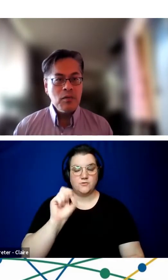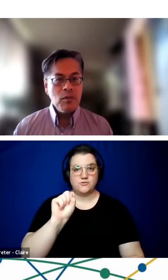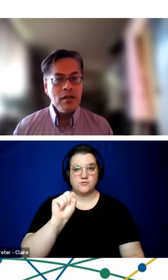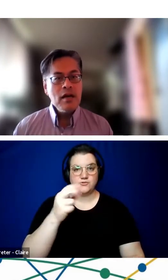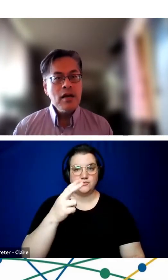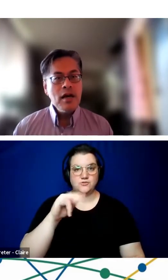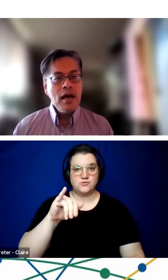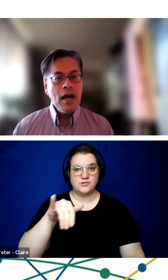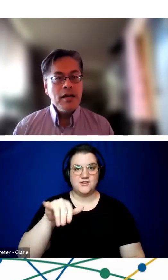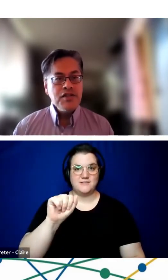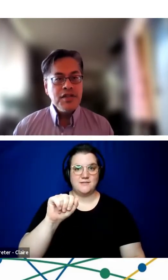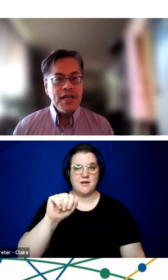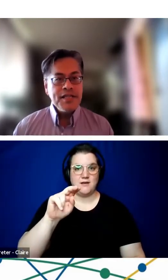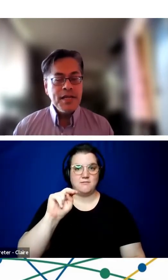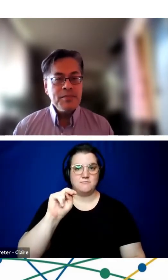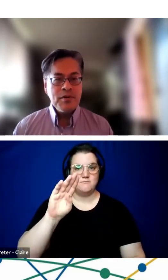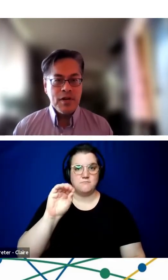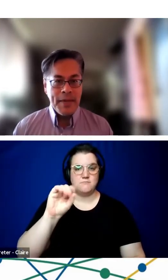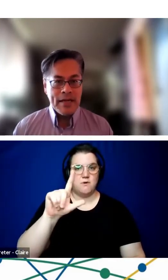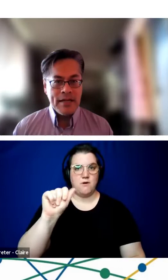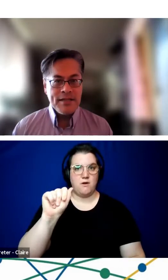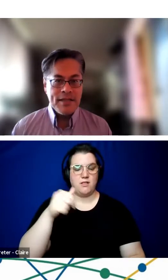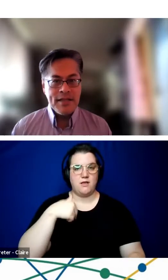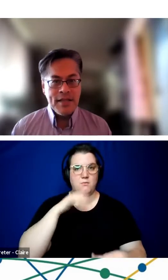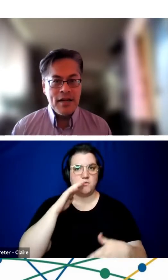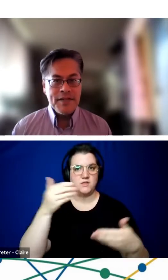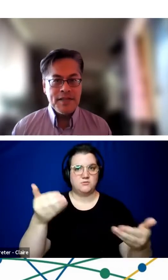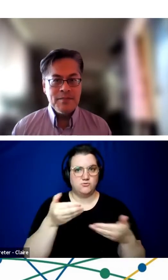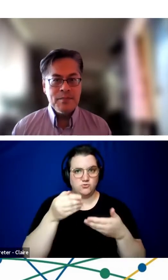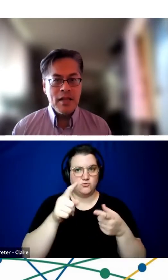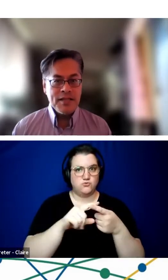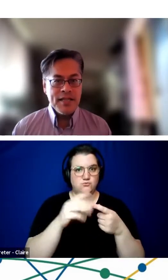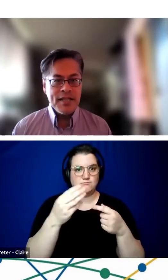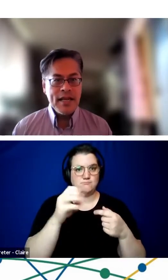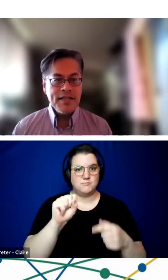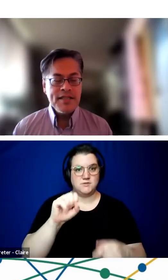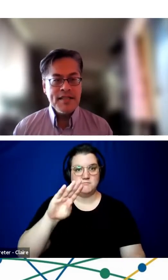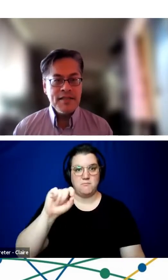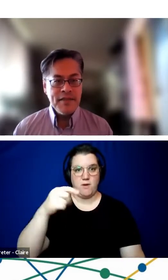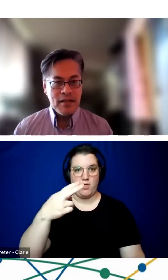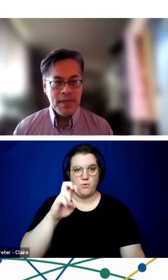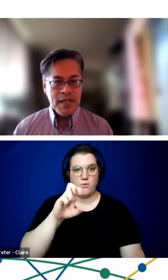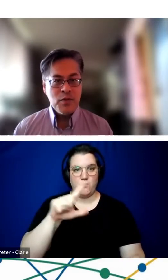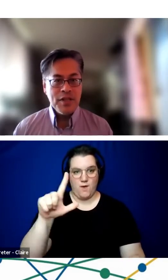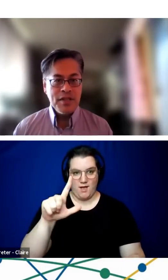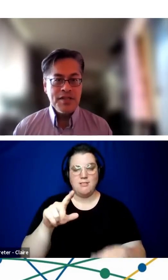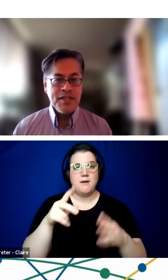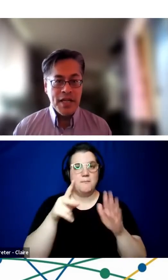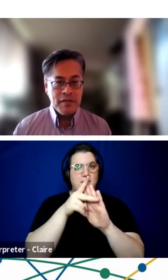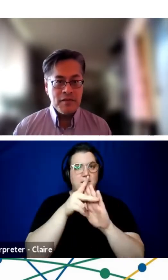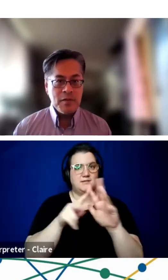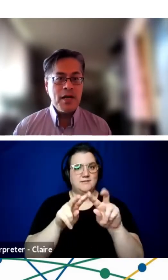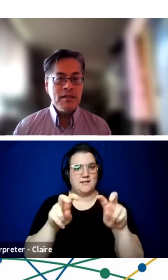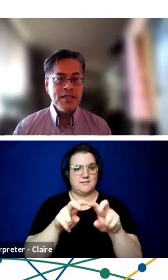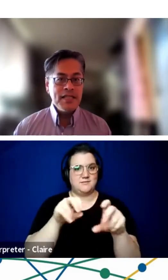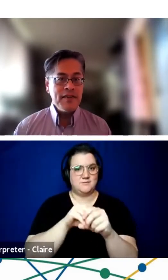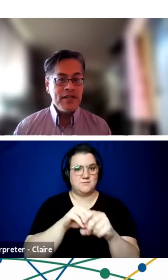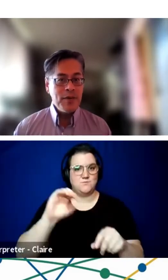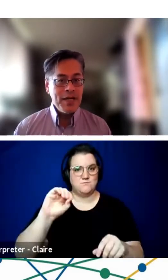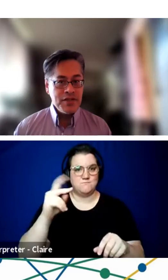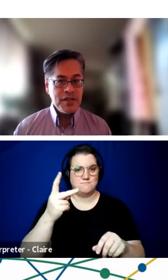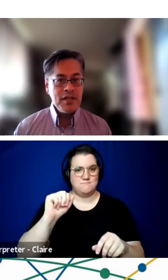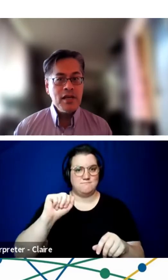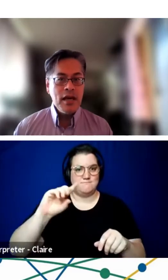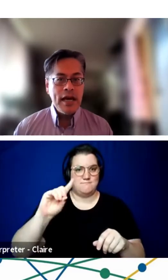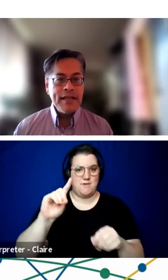Ms. Bothwell. She is a program analyst in the Office of Policy Analysis and Development within the Center for Policy